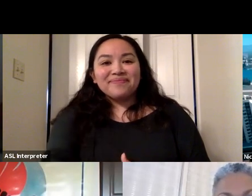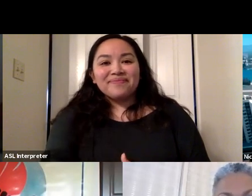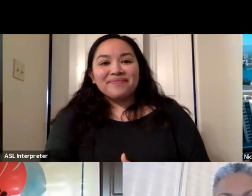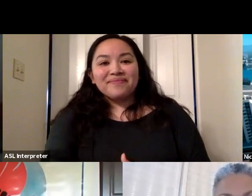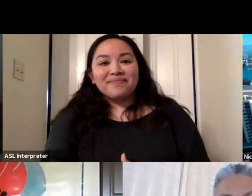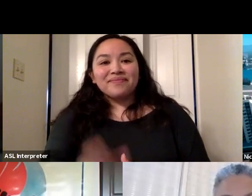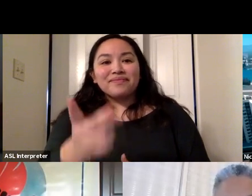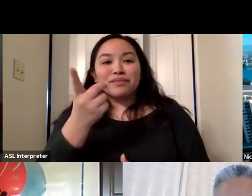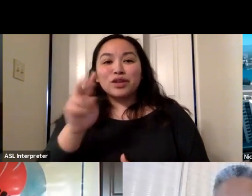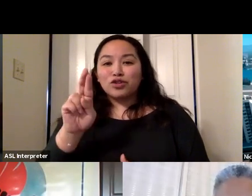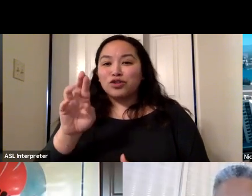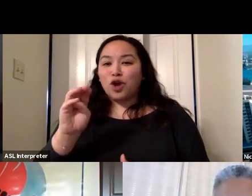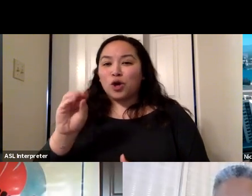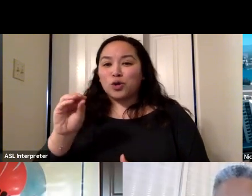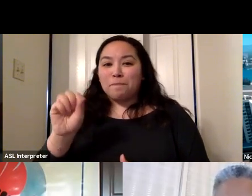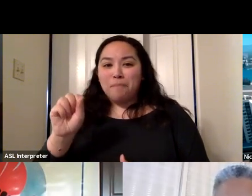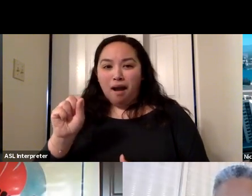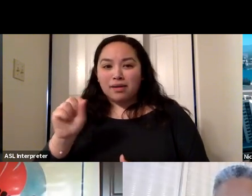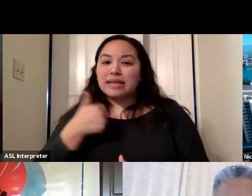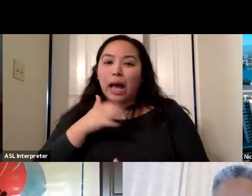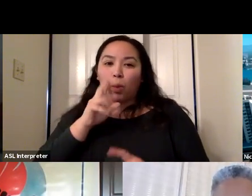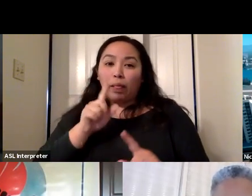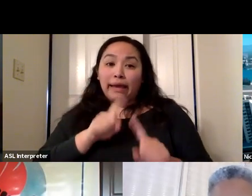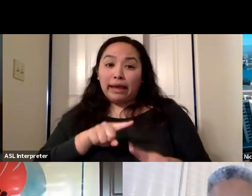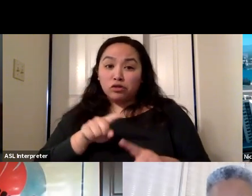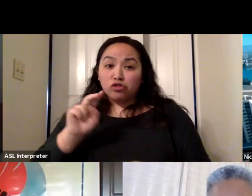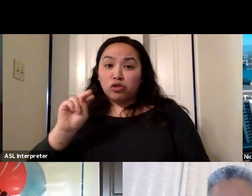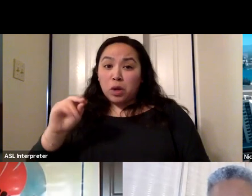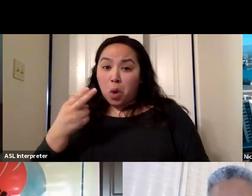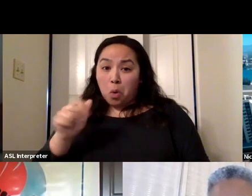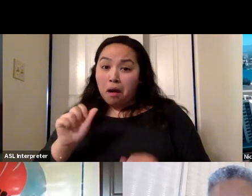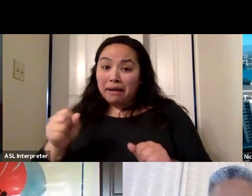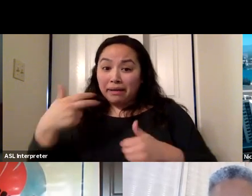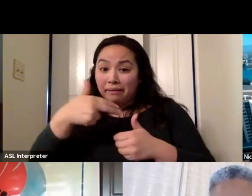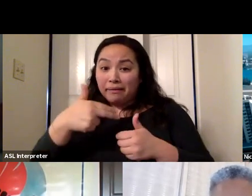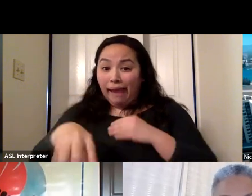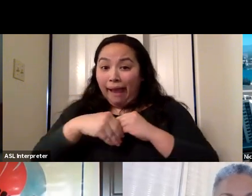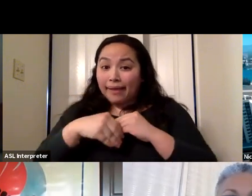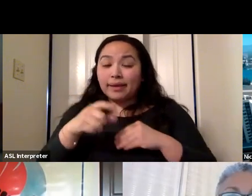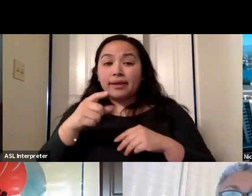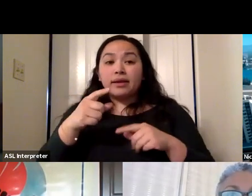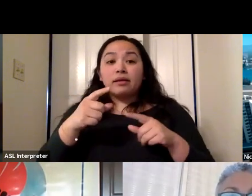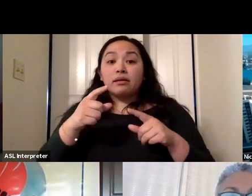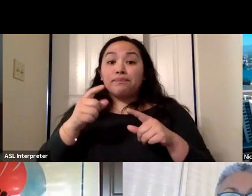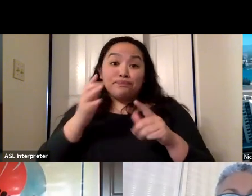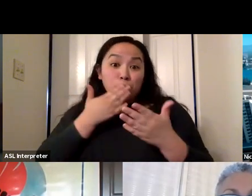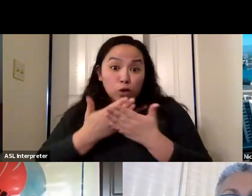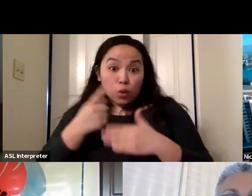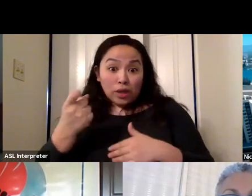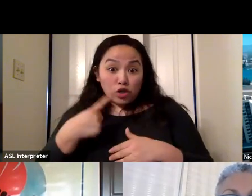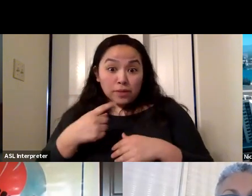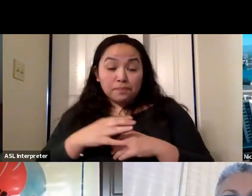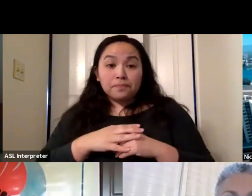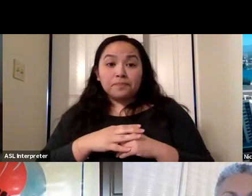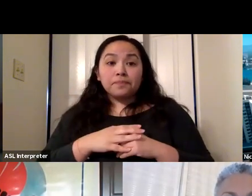Dr. I can answer and know how I free to jump in. So it's a great question. And you know that it does